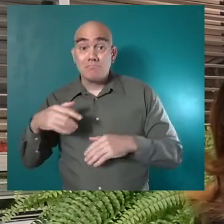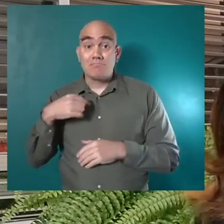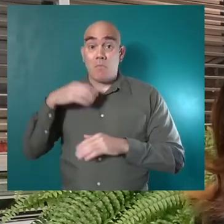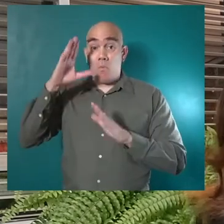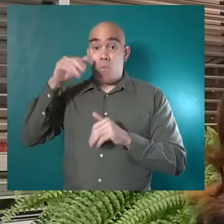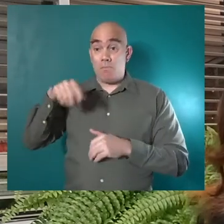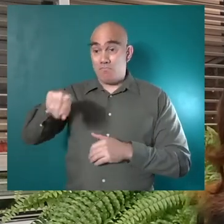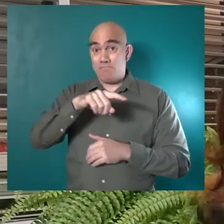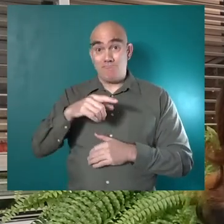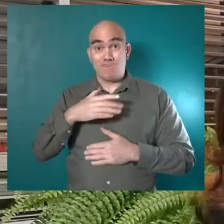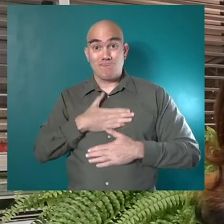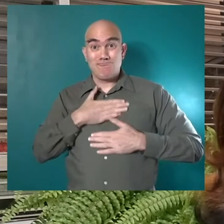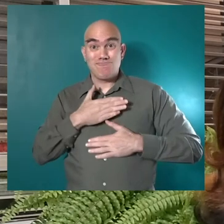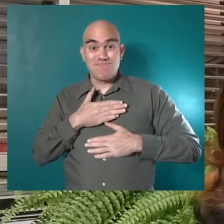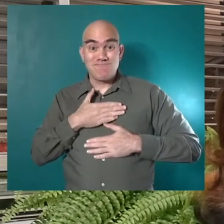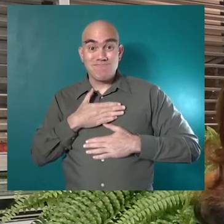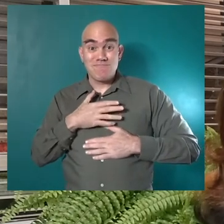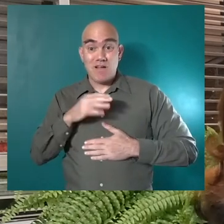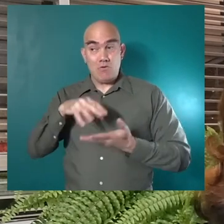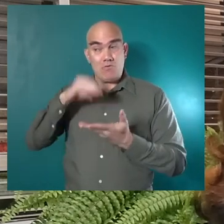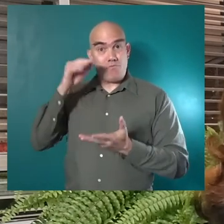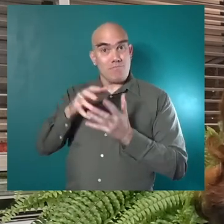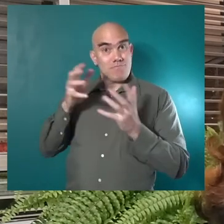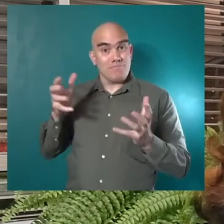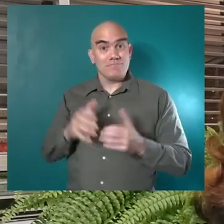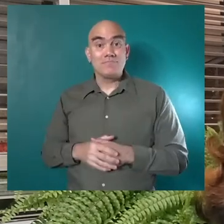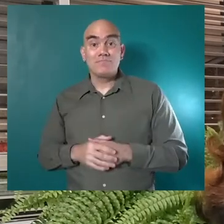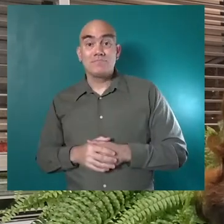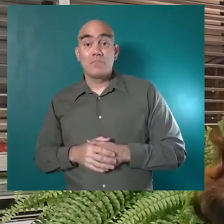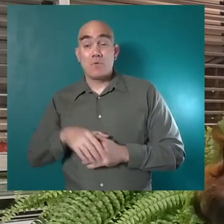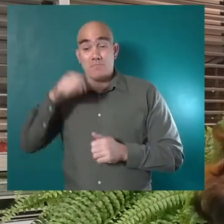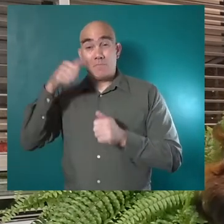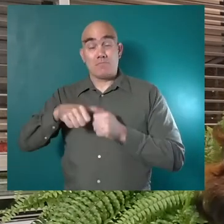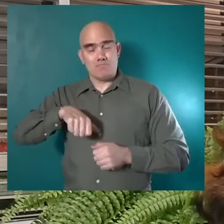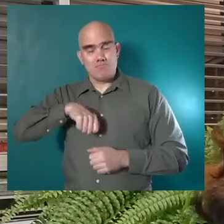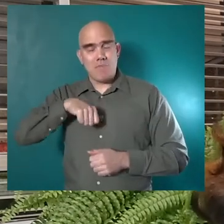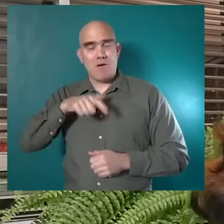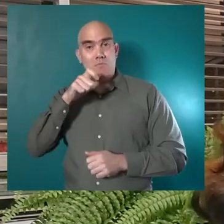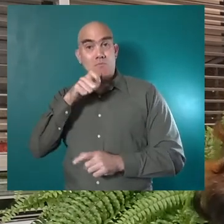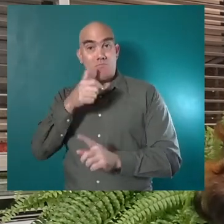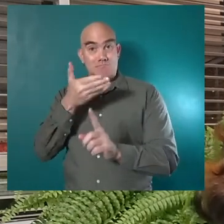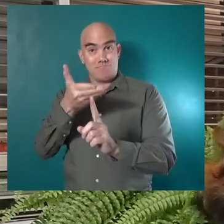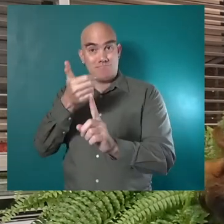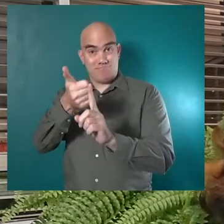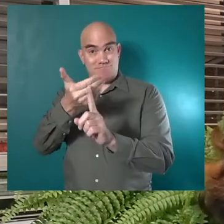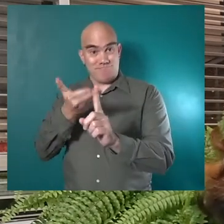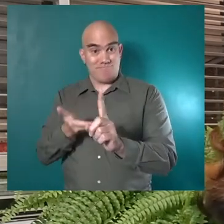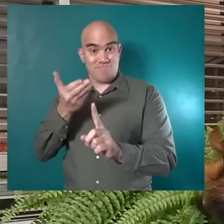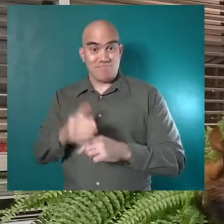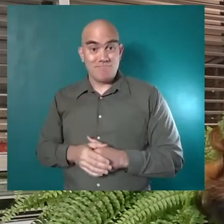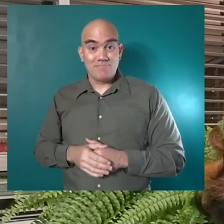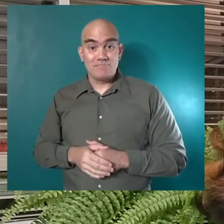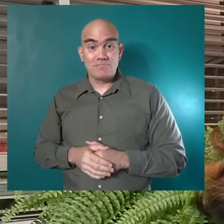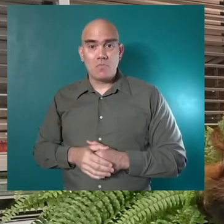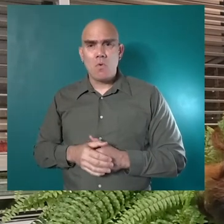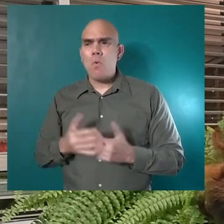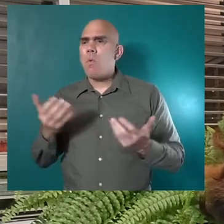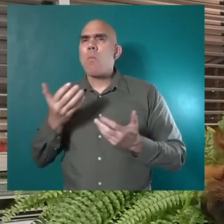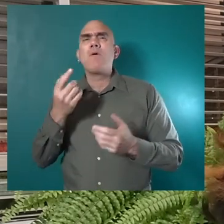Kids, I hope you had fun and learned a lot. Remember to be proud of who you are.